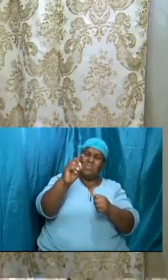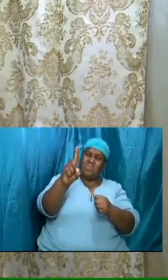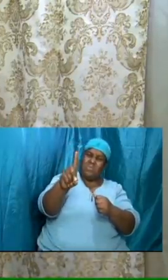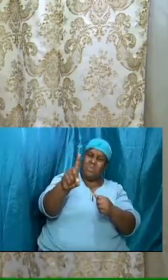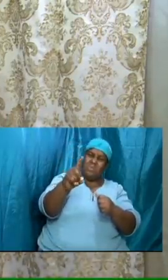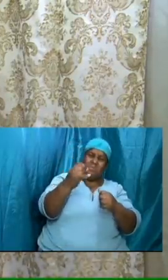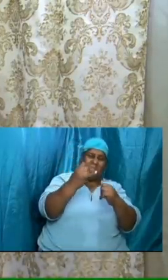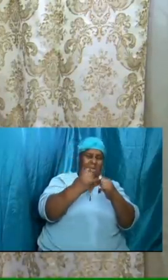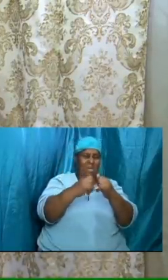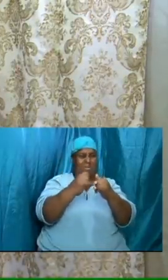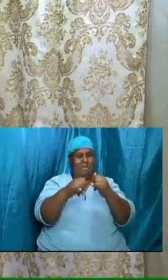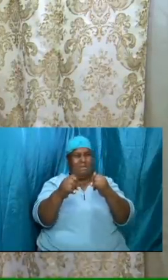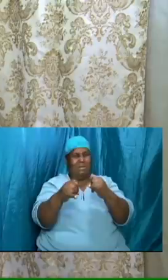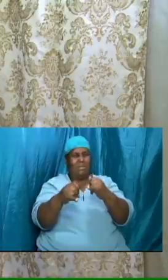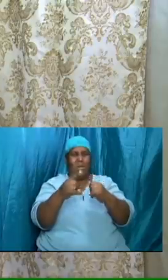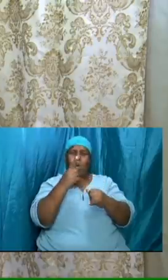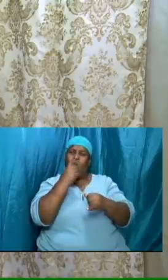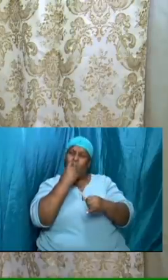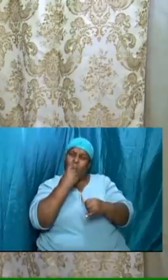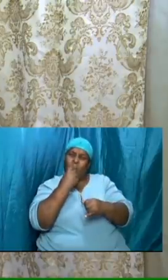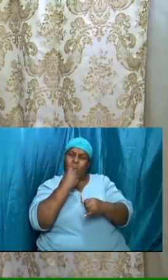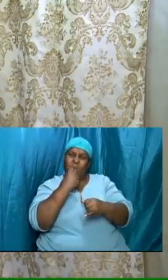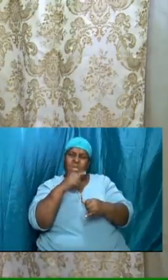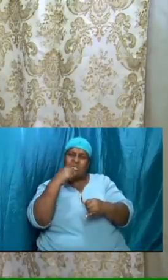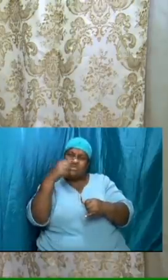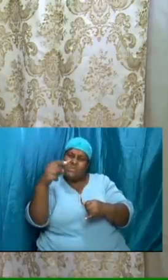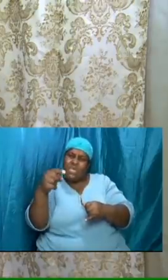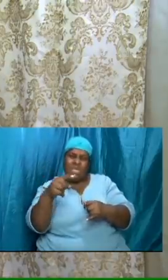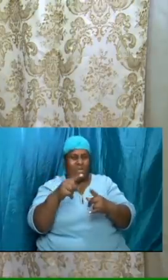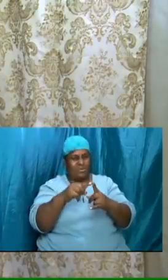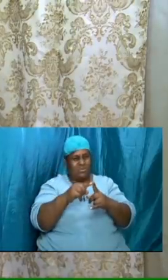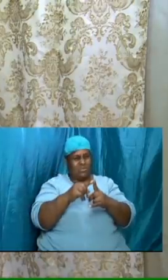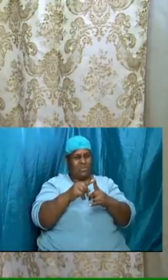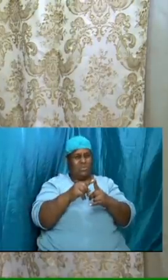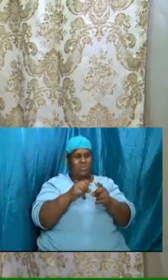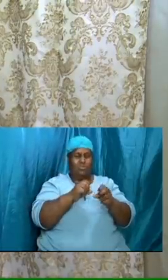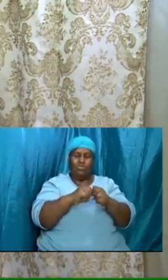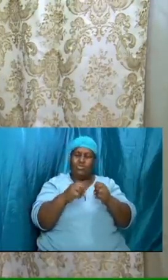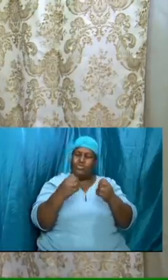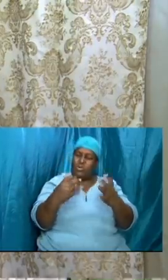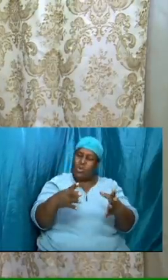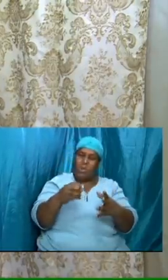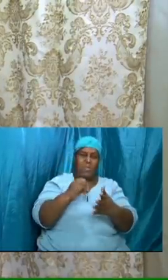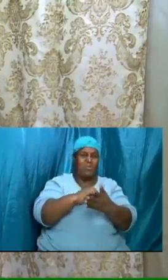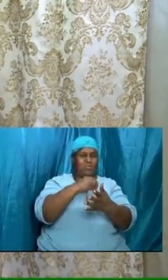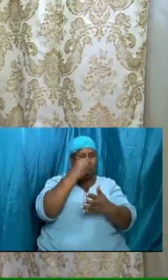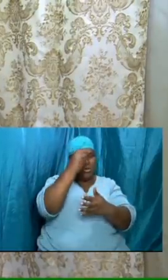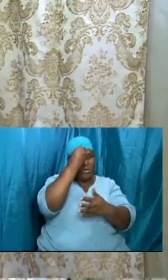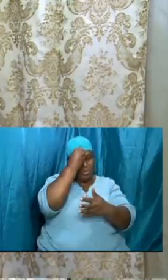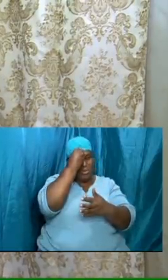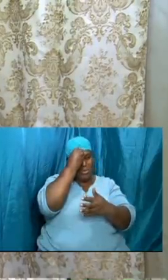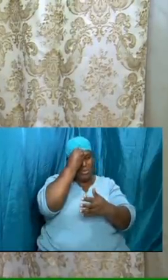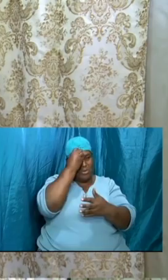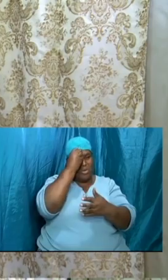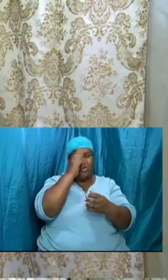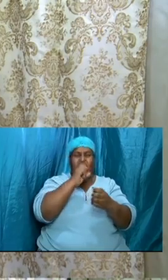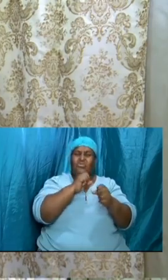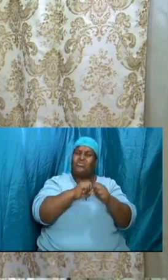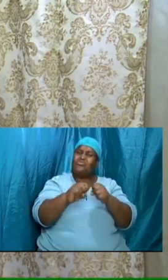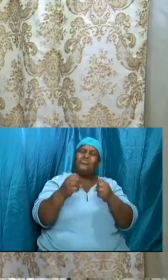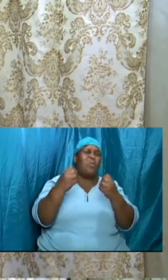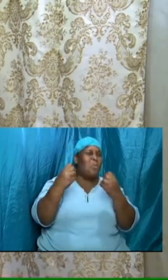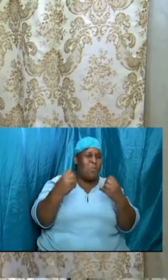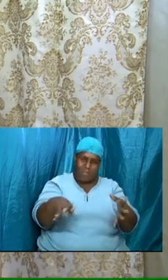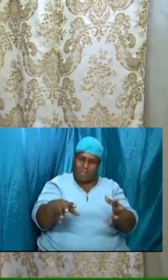with a rod of iron so much to learn so much to get into and the questions keep coming